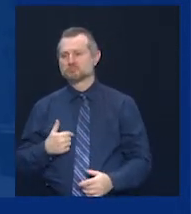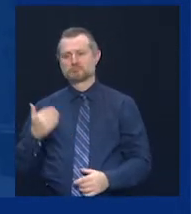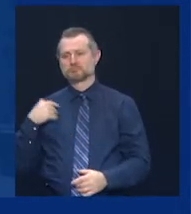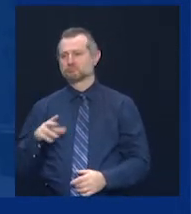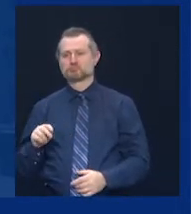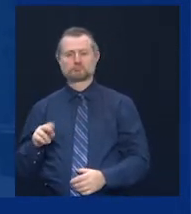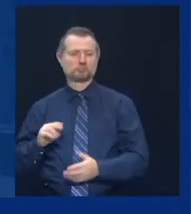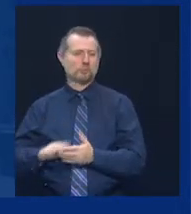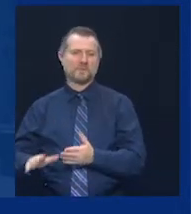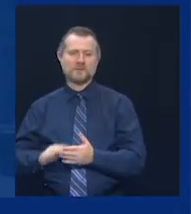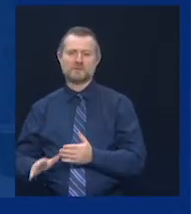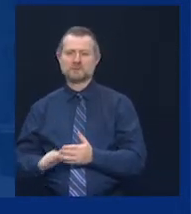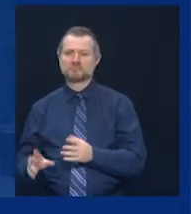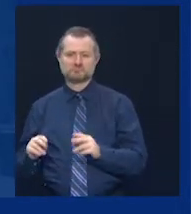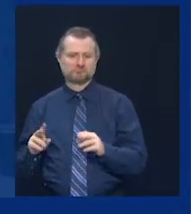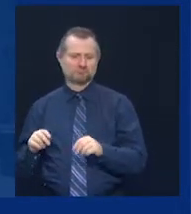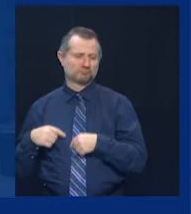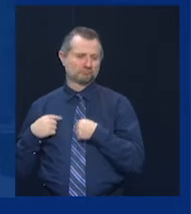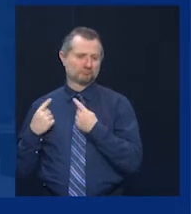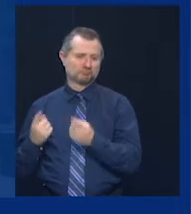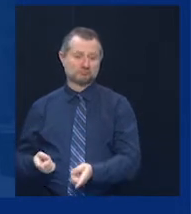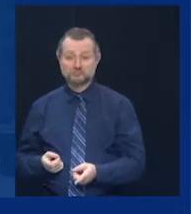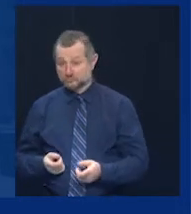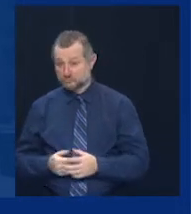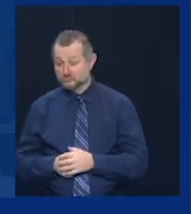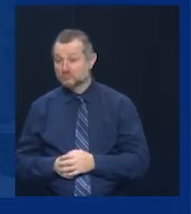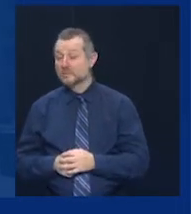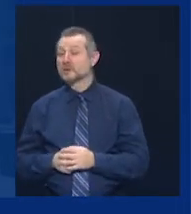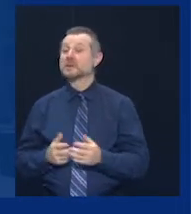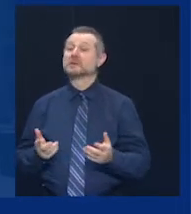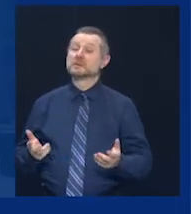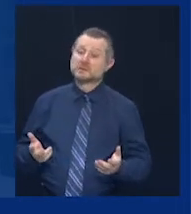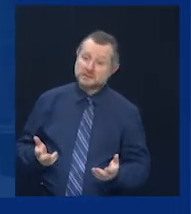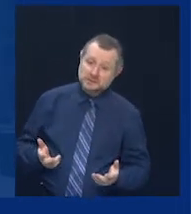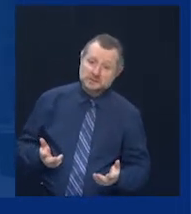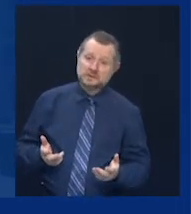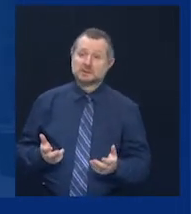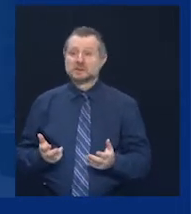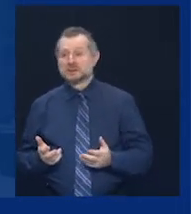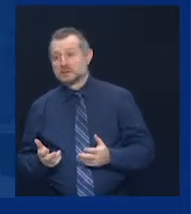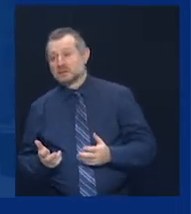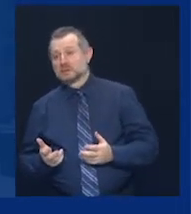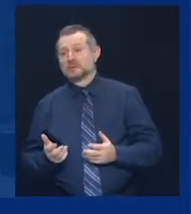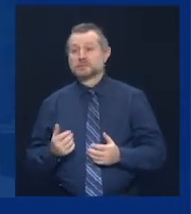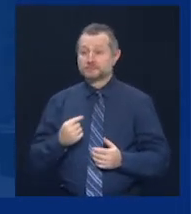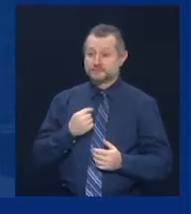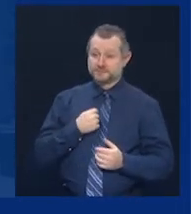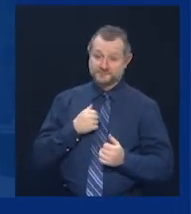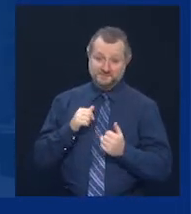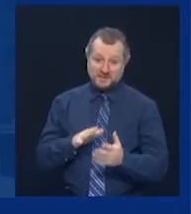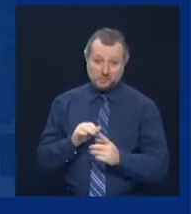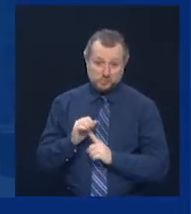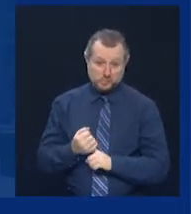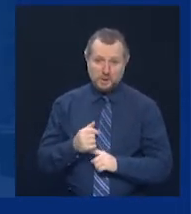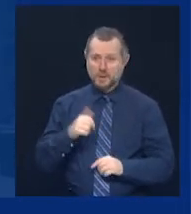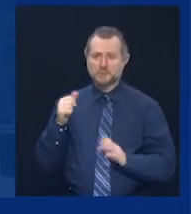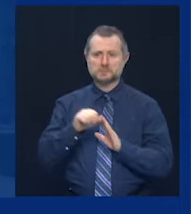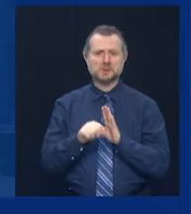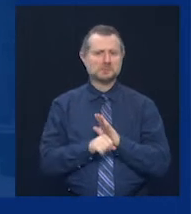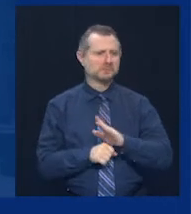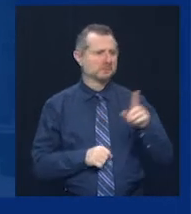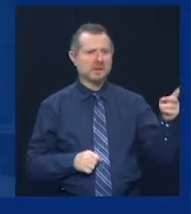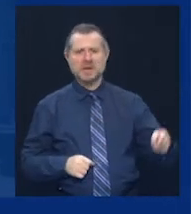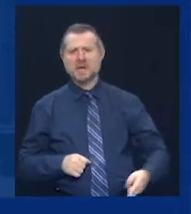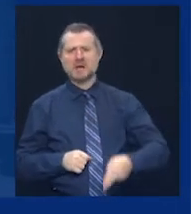quarantine. It's unfortunate that we're in this situation, but people from other states that have a higher infection rate, what we're dealing with with the